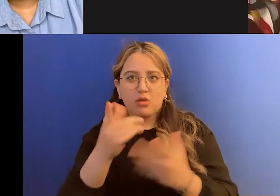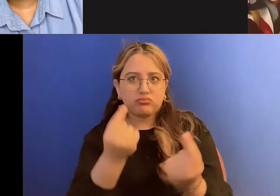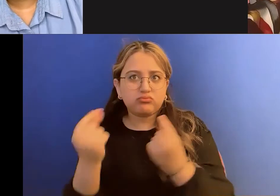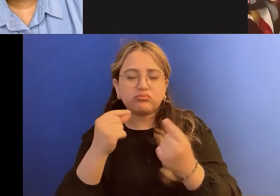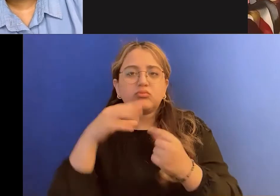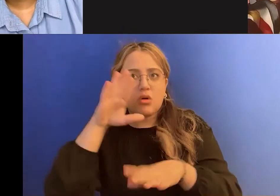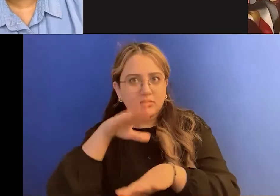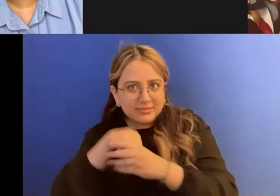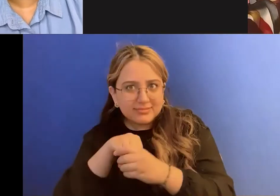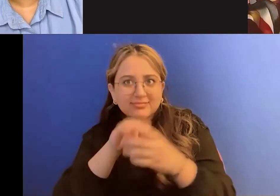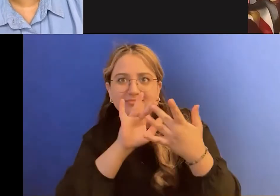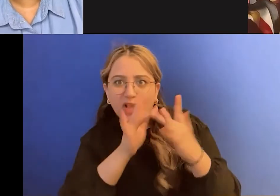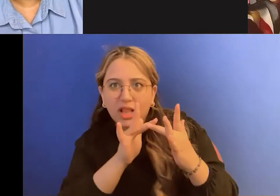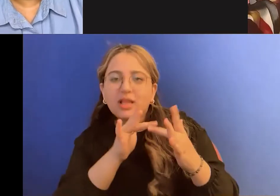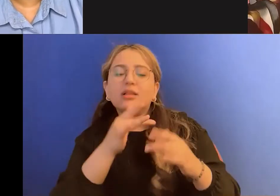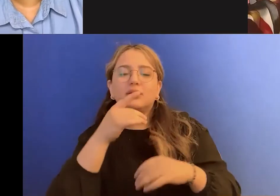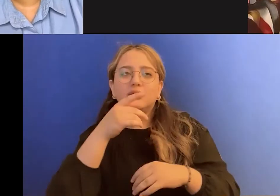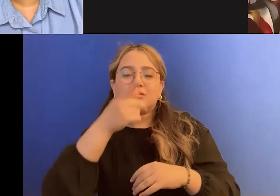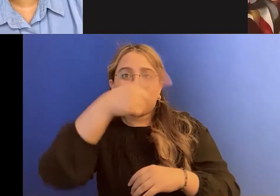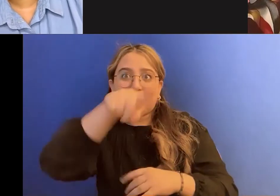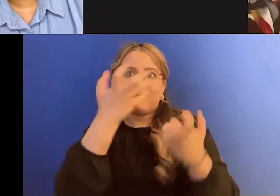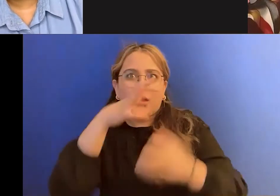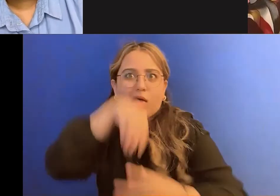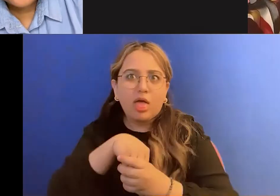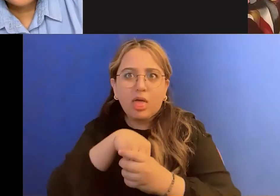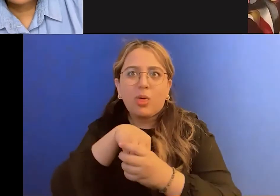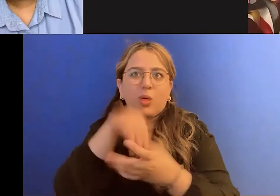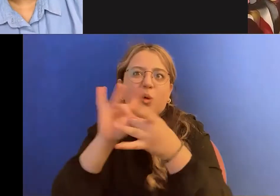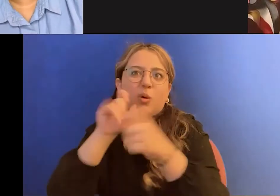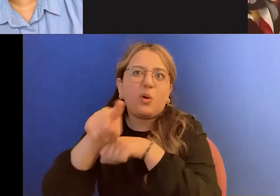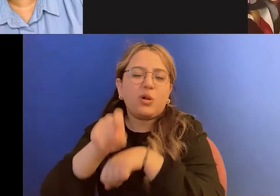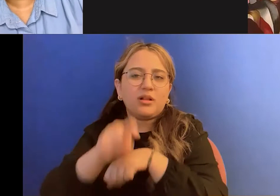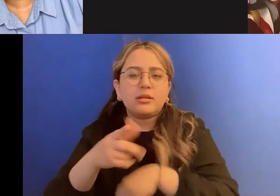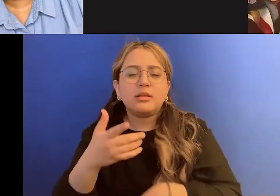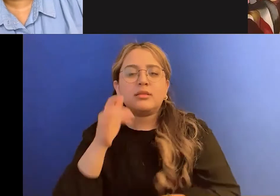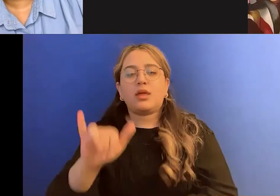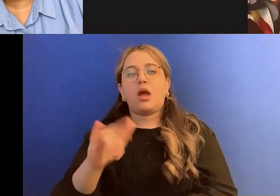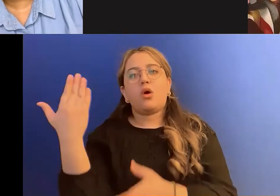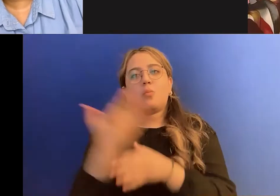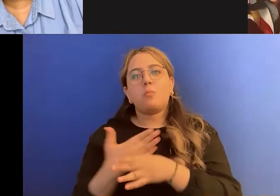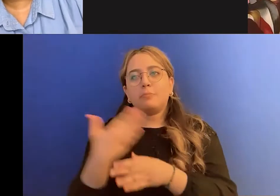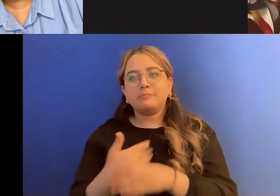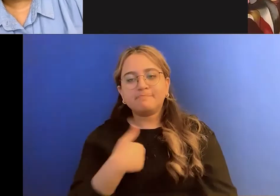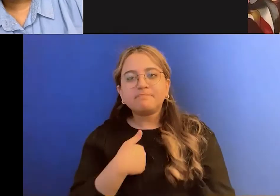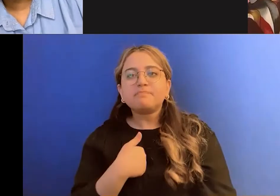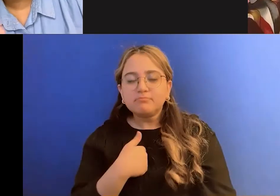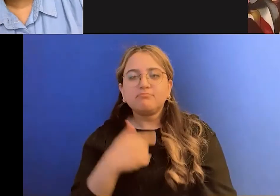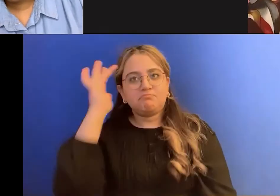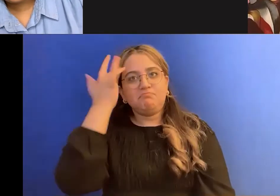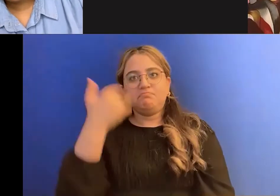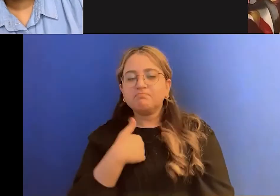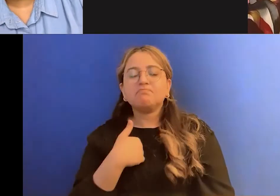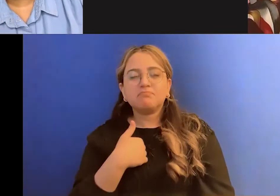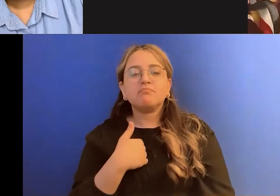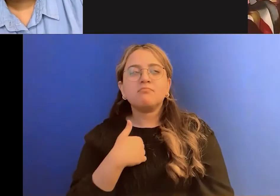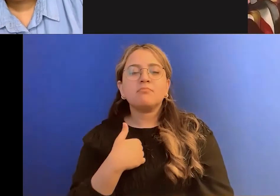angers me sometimes. And so I occasionally make it a habit to sort of like display